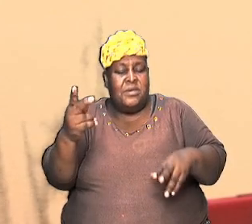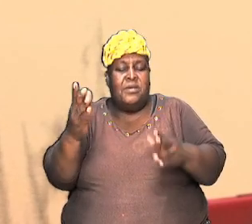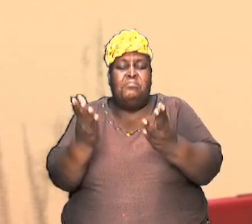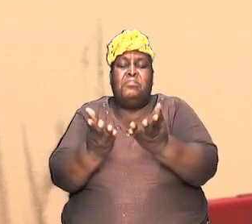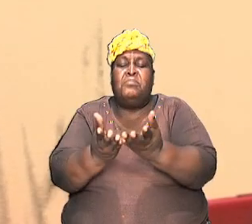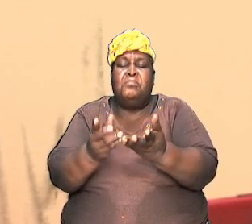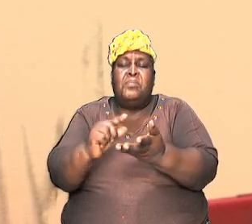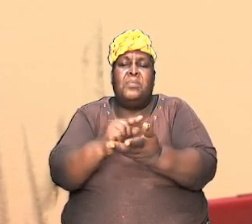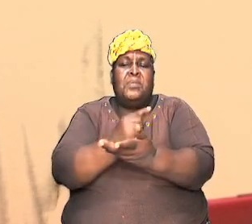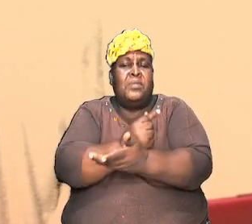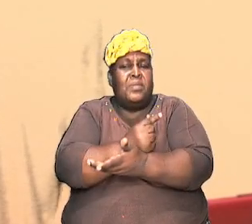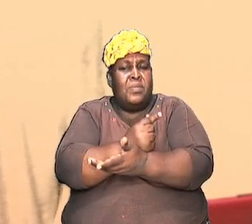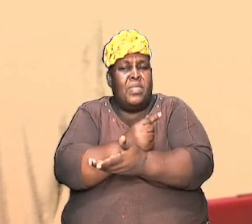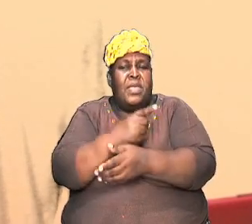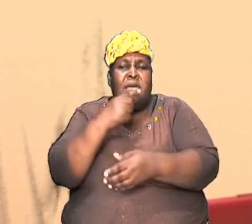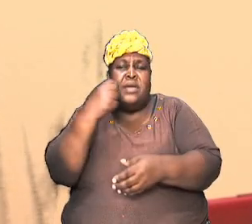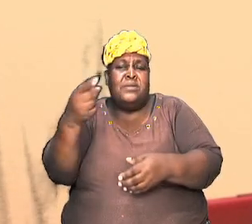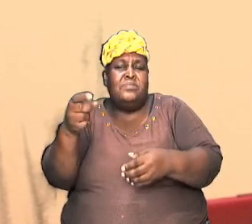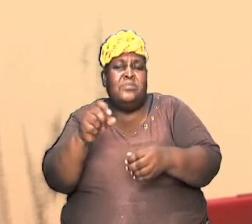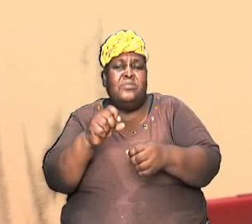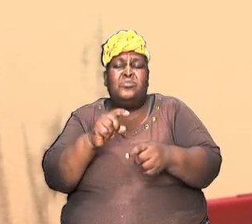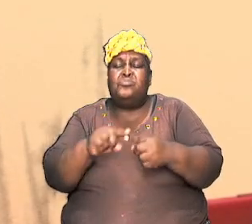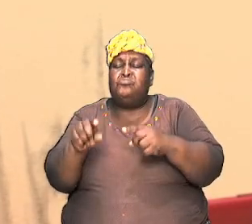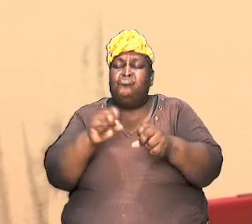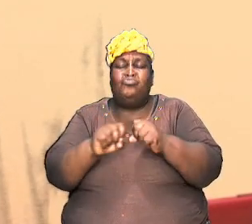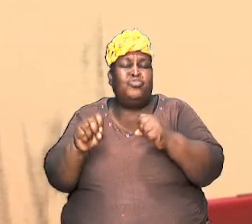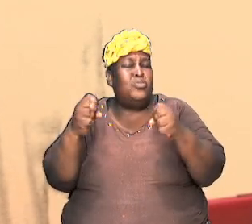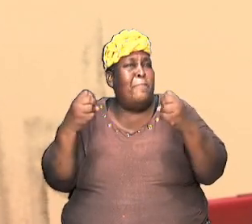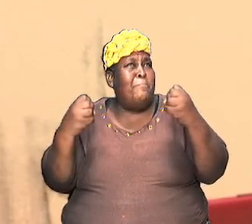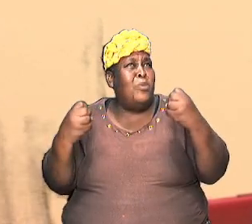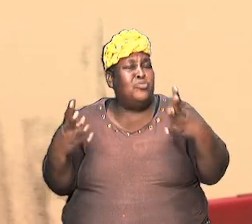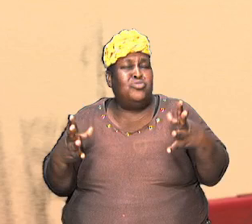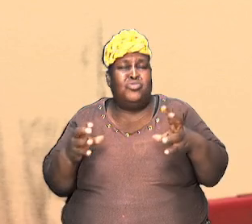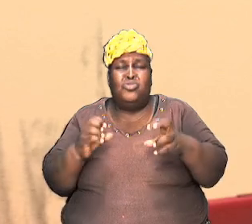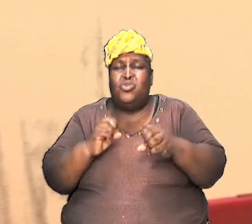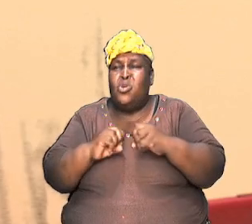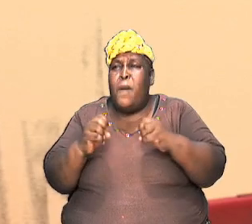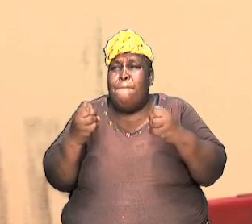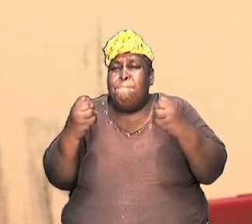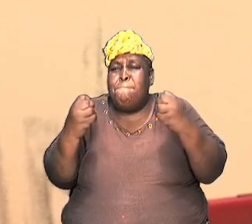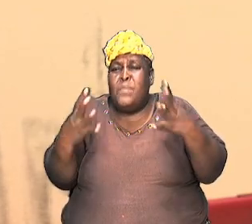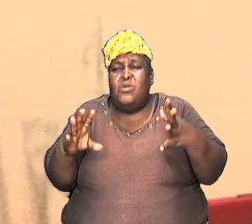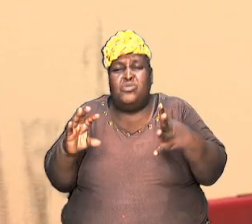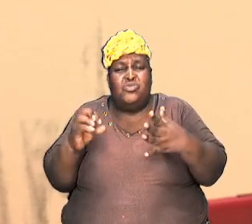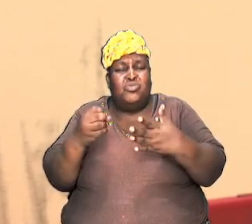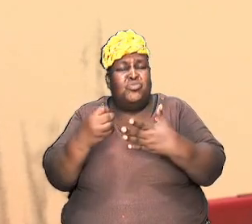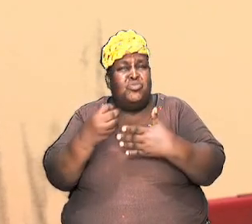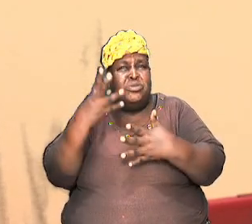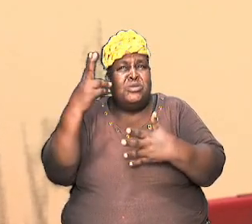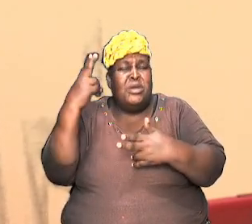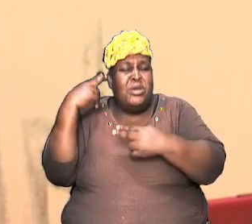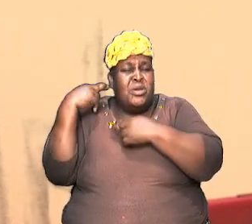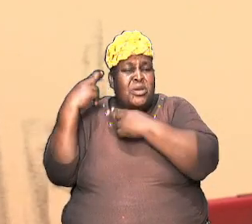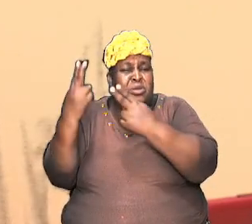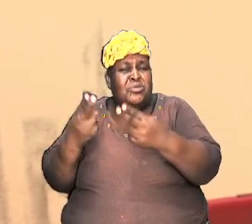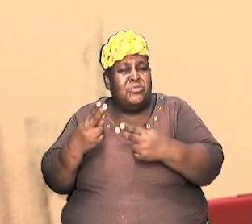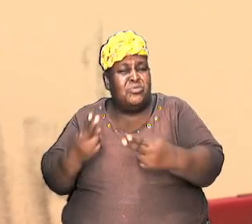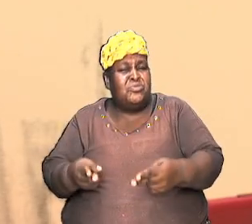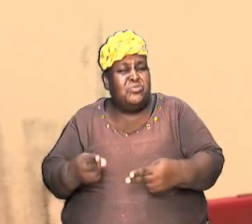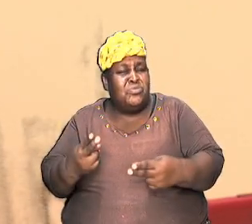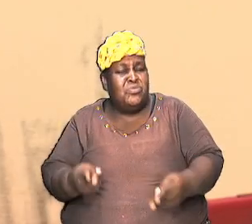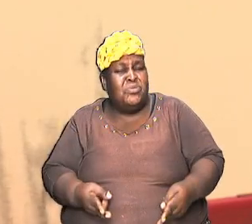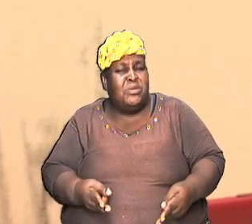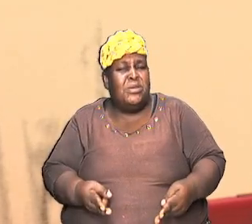Genesis speaks to so much. It has so much rich history and it is